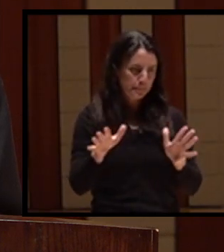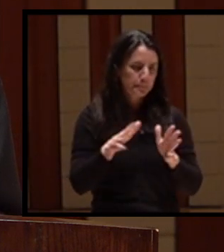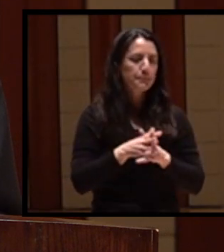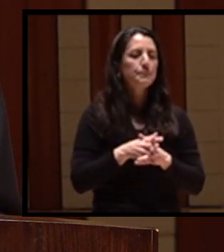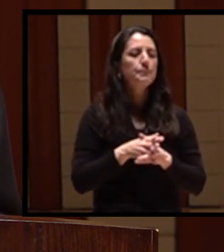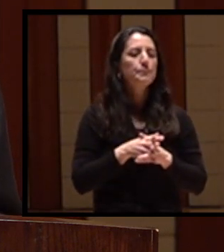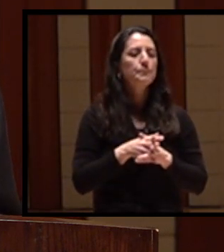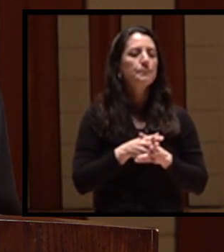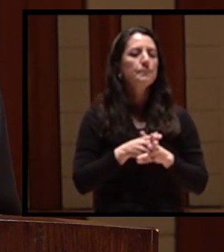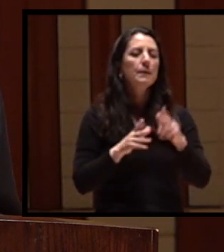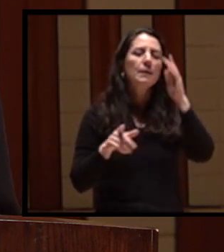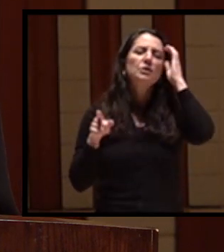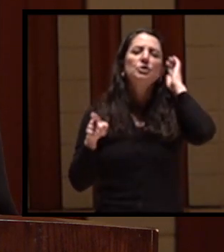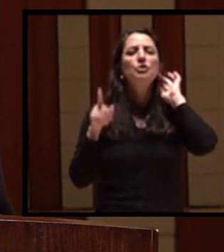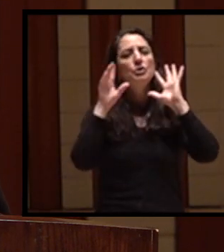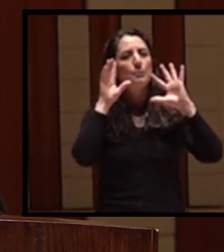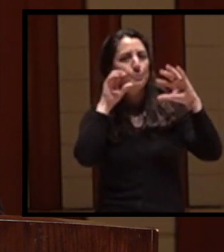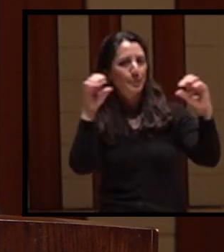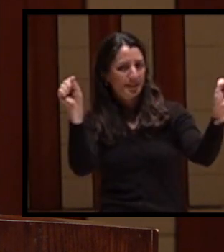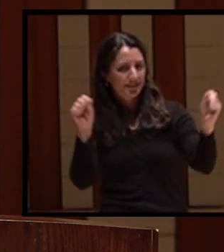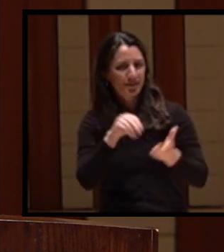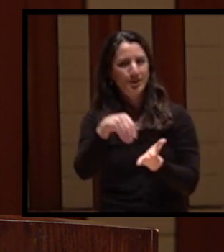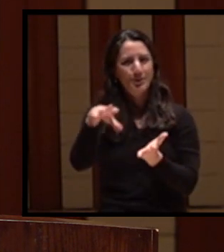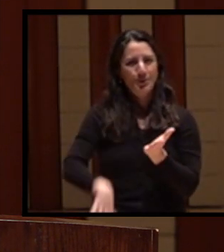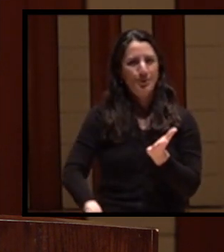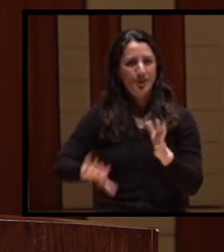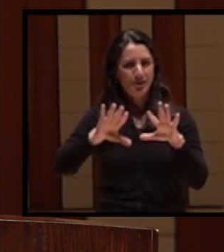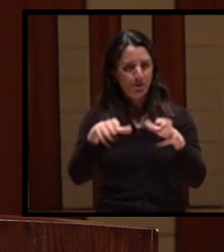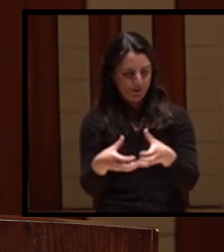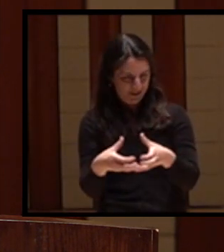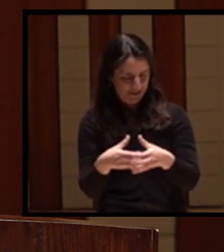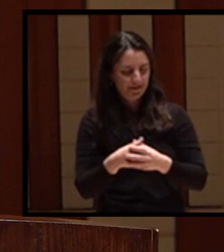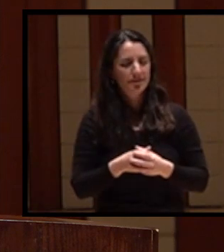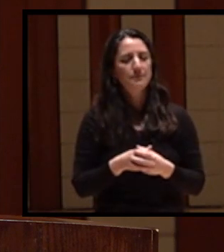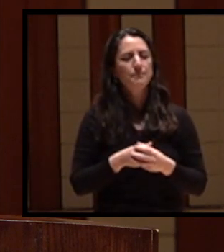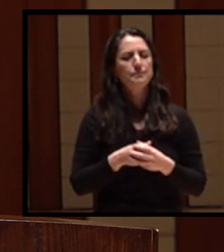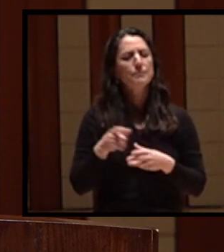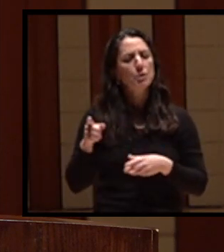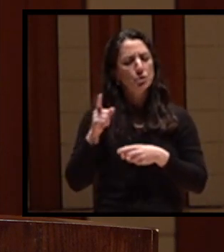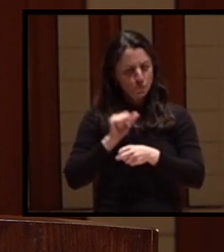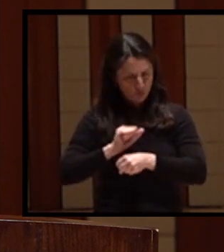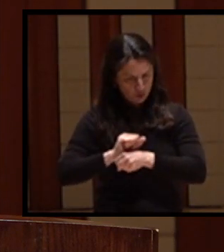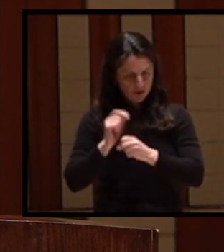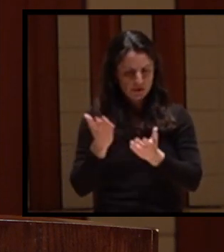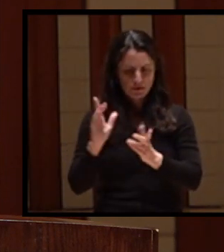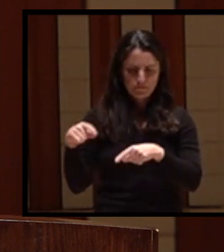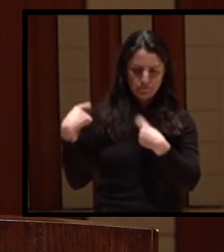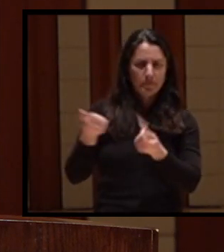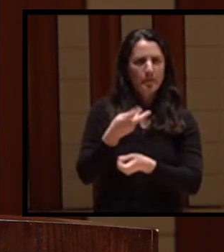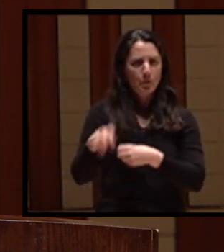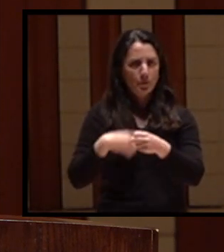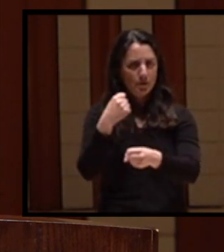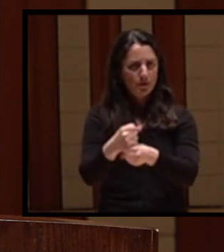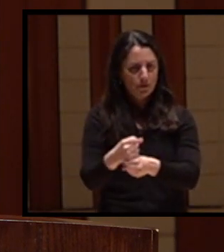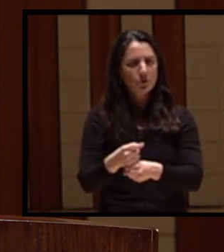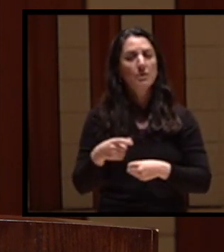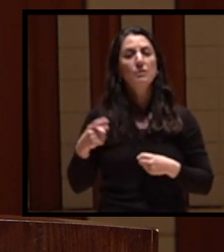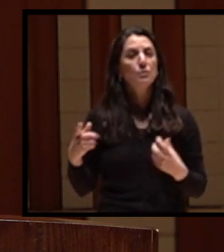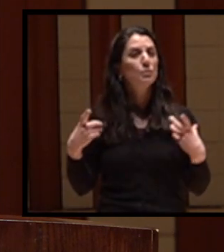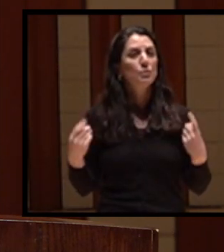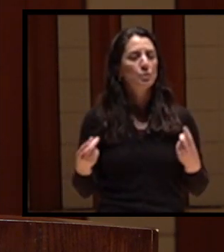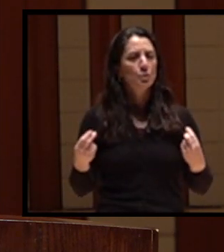last few years here at Willamette working to hold space past, present, and future for Indigenous students.